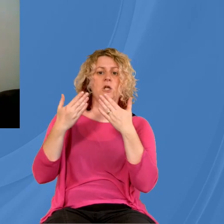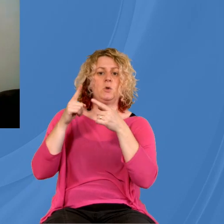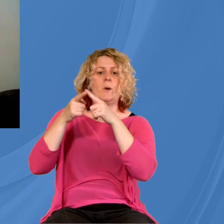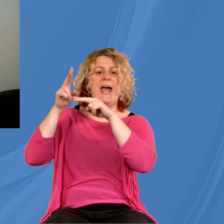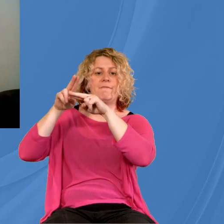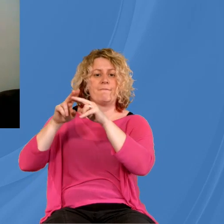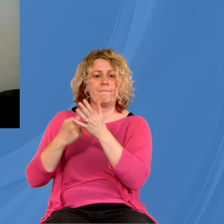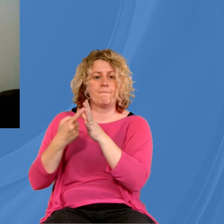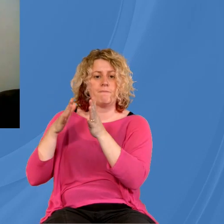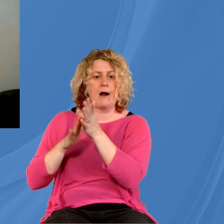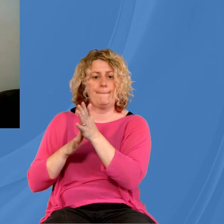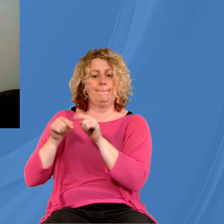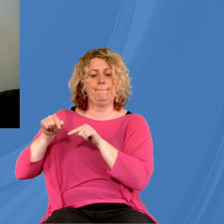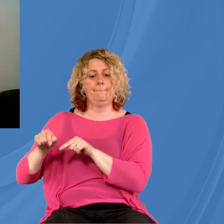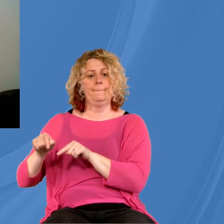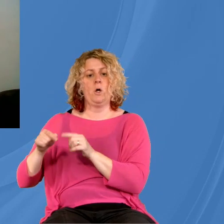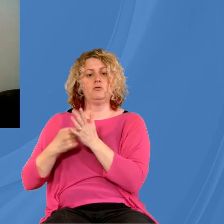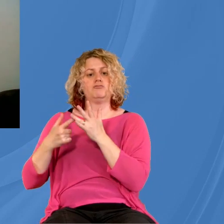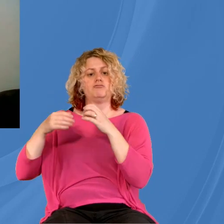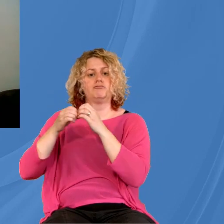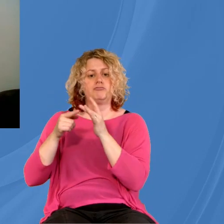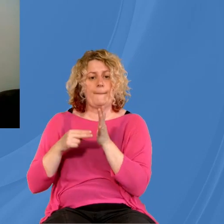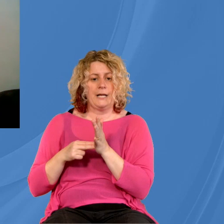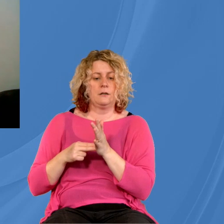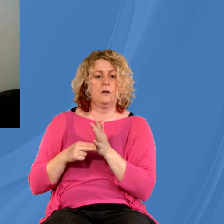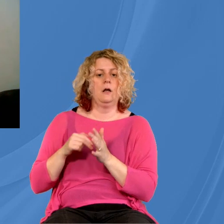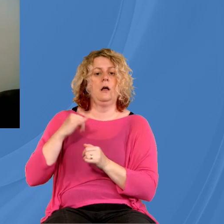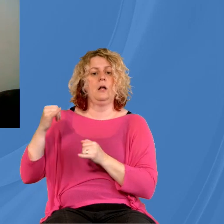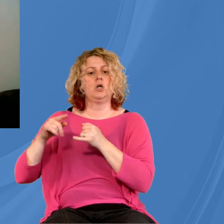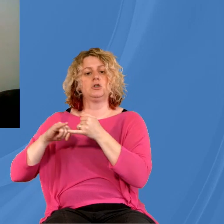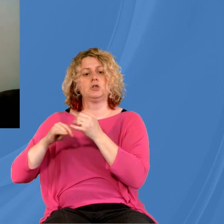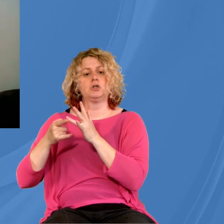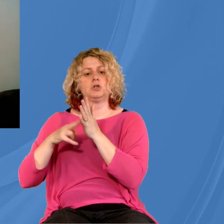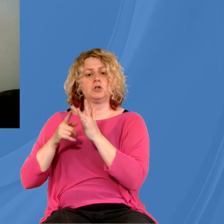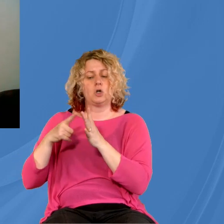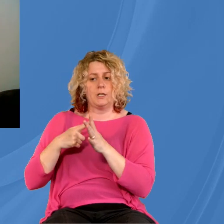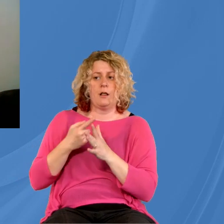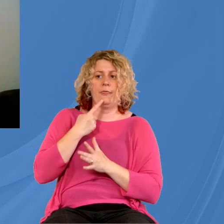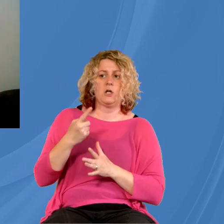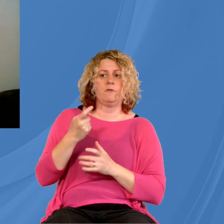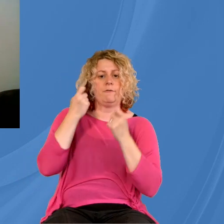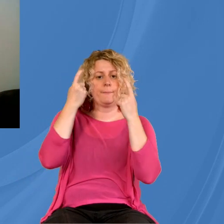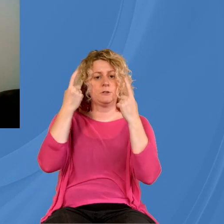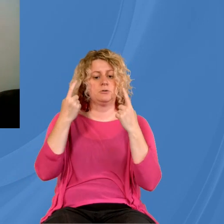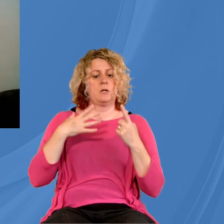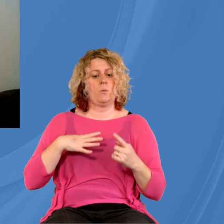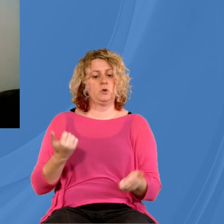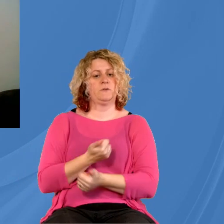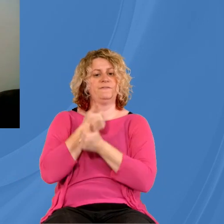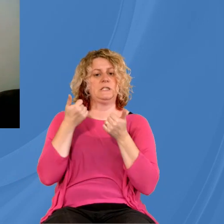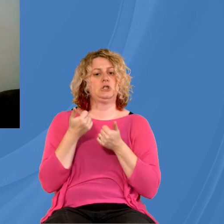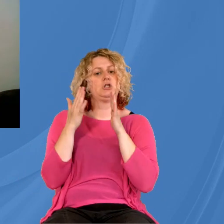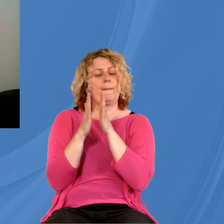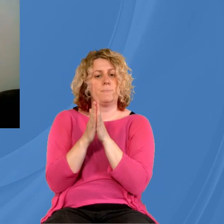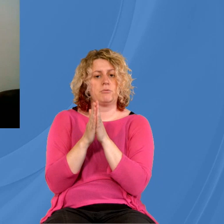Sonia. Thank you so much for your help. Thank you so much for your insights. I hope it's been helpful. I'm going to finish the time by praying before I hand back